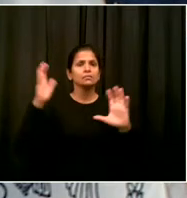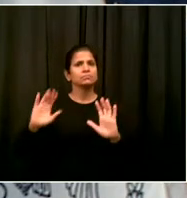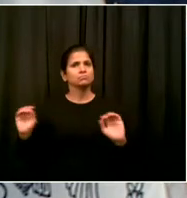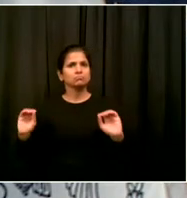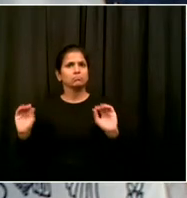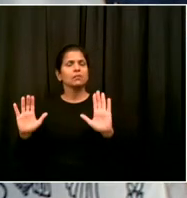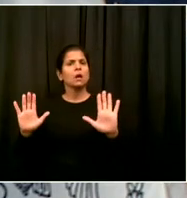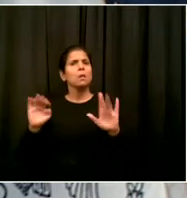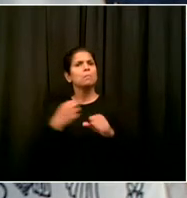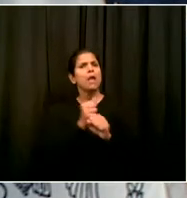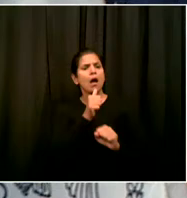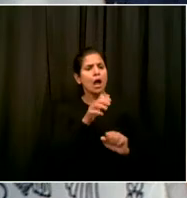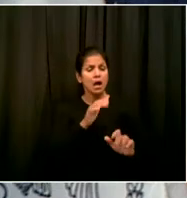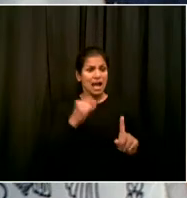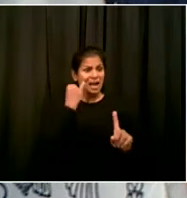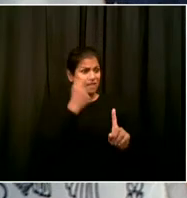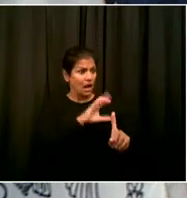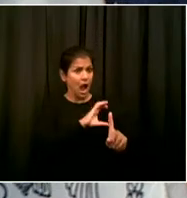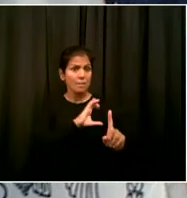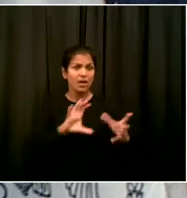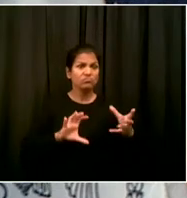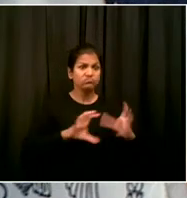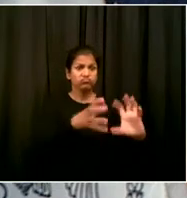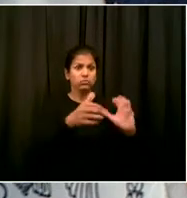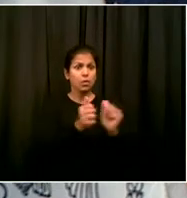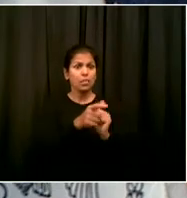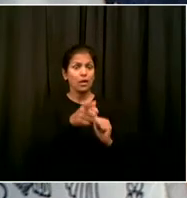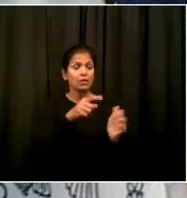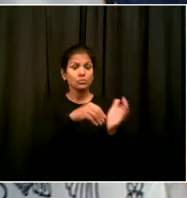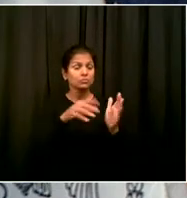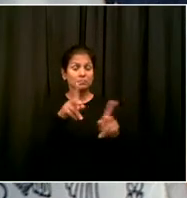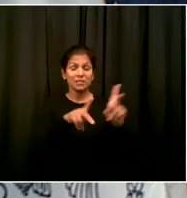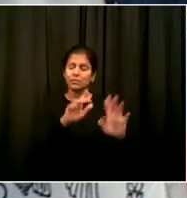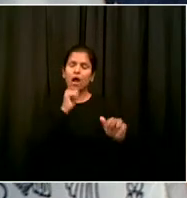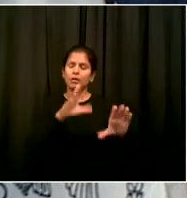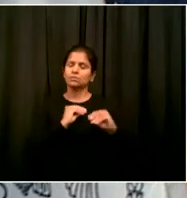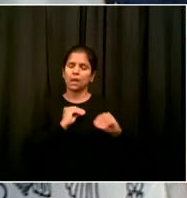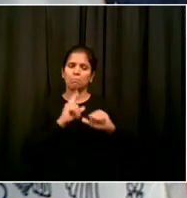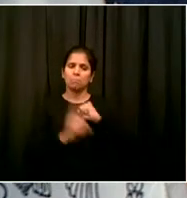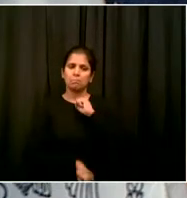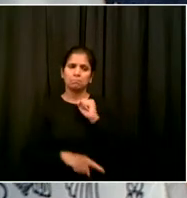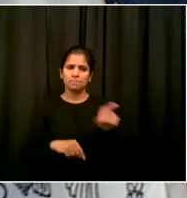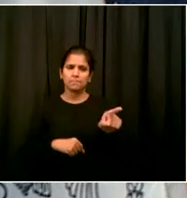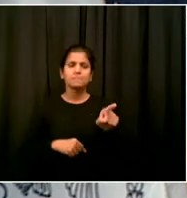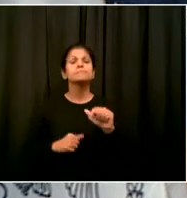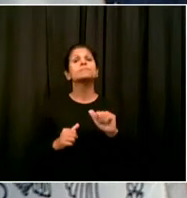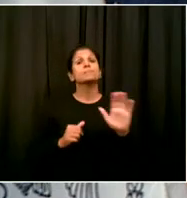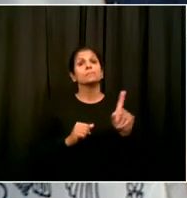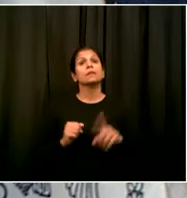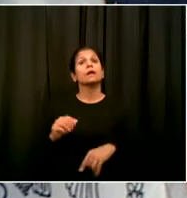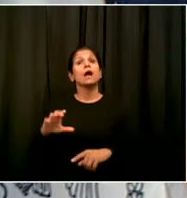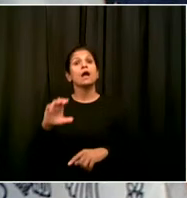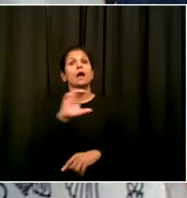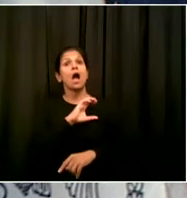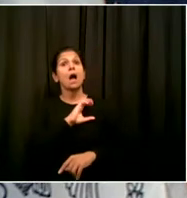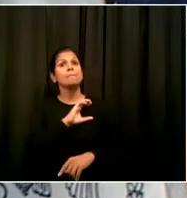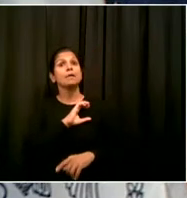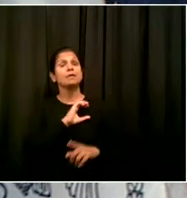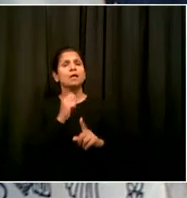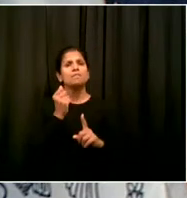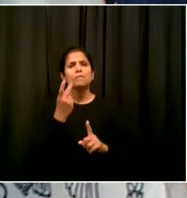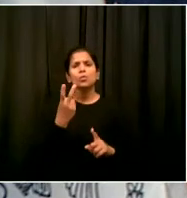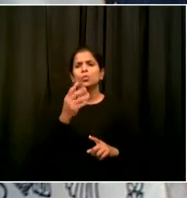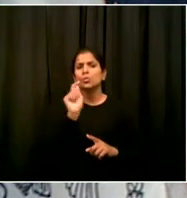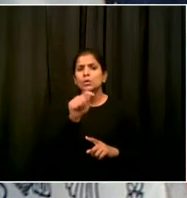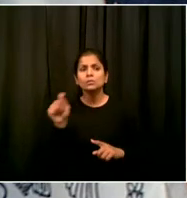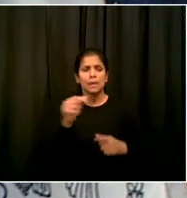But let's not lose the forest for the trees. The overall reality was peaceful protest that was managed and facilitated